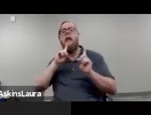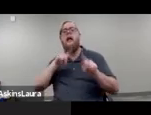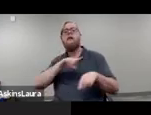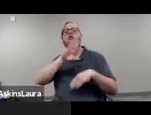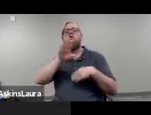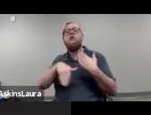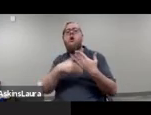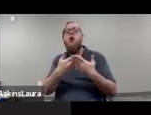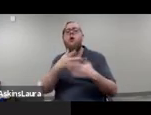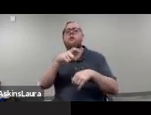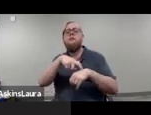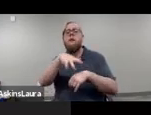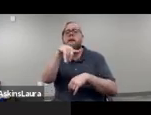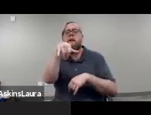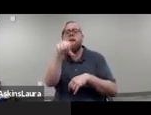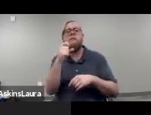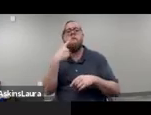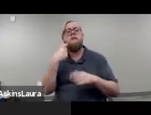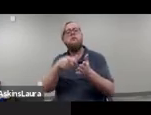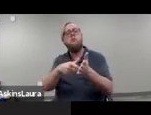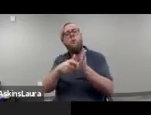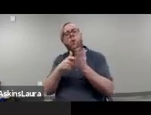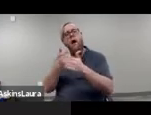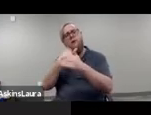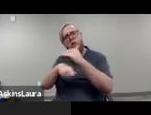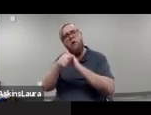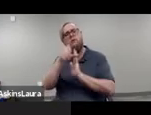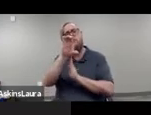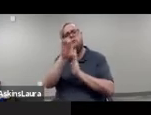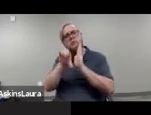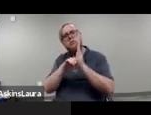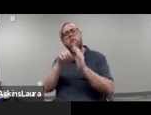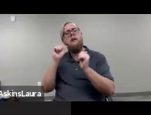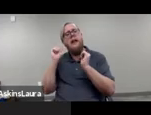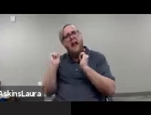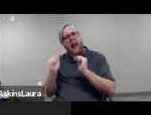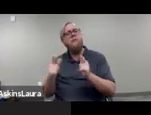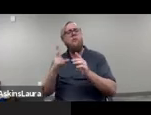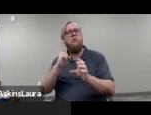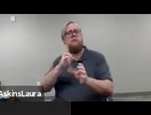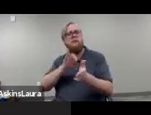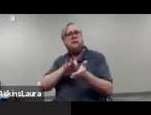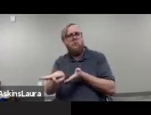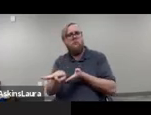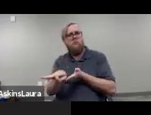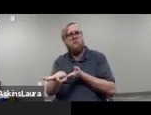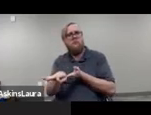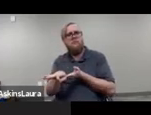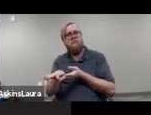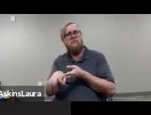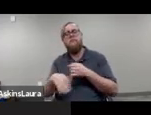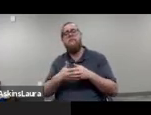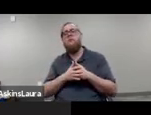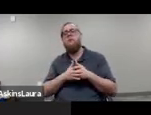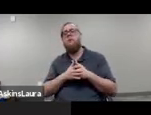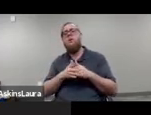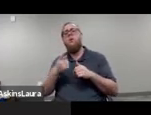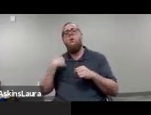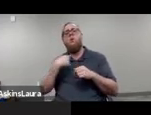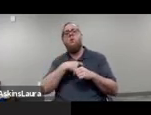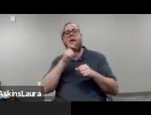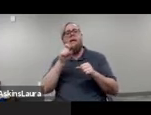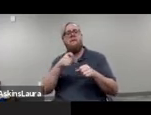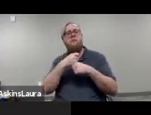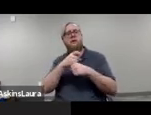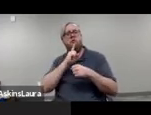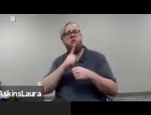yes the answer is yes because it's required under the constitution that everybody is counted and we have to give them